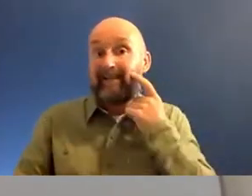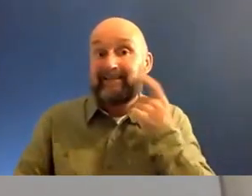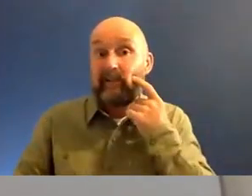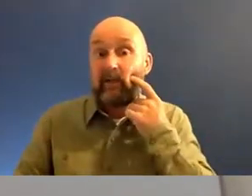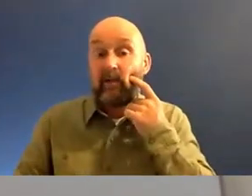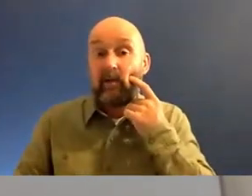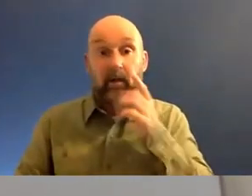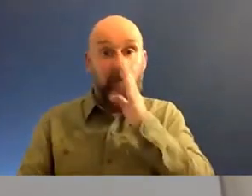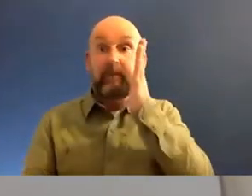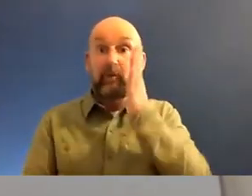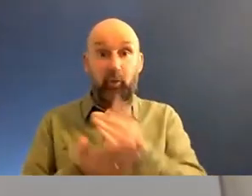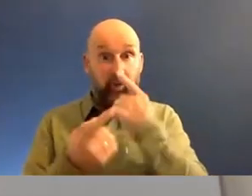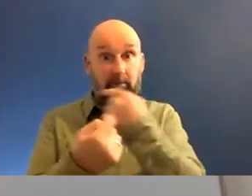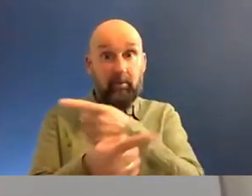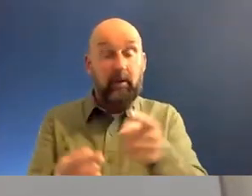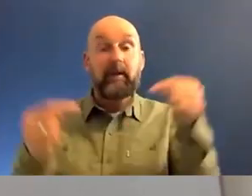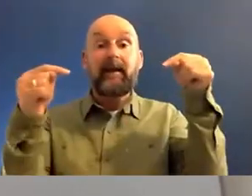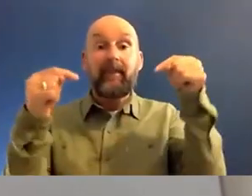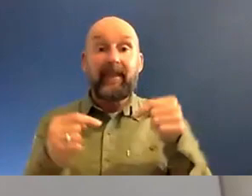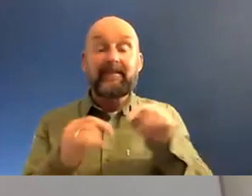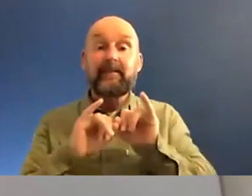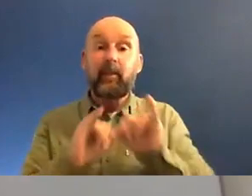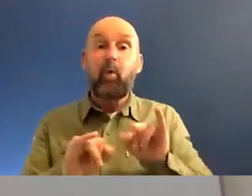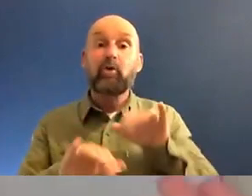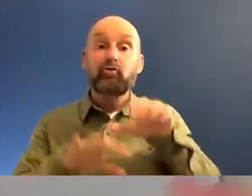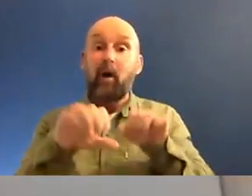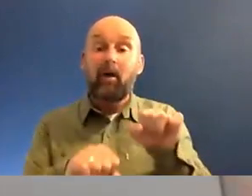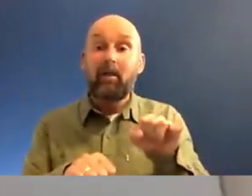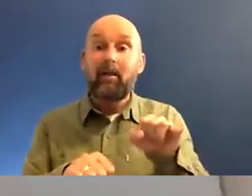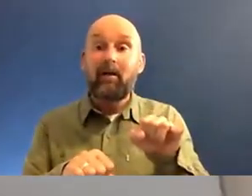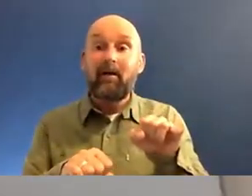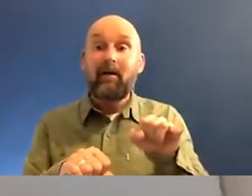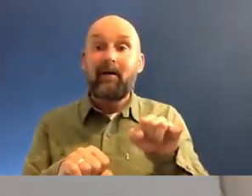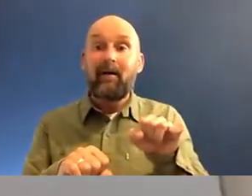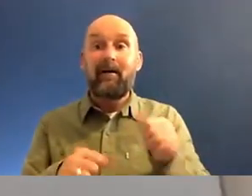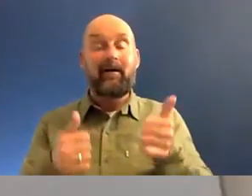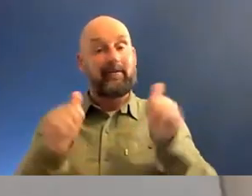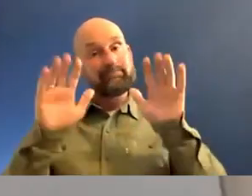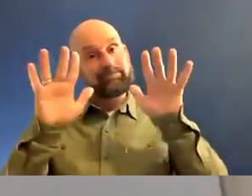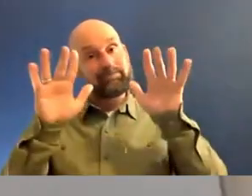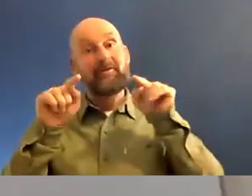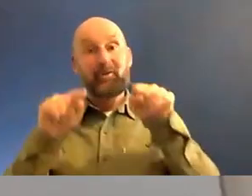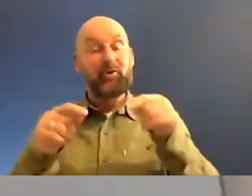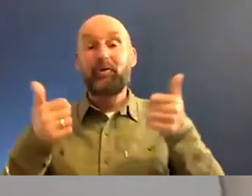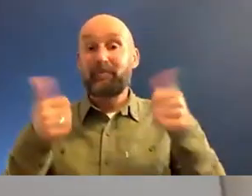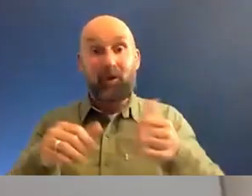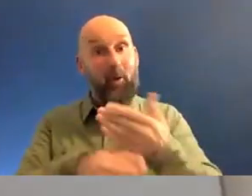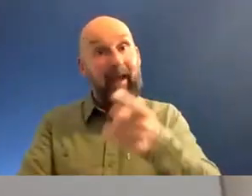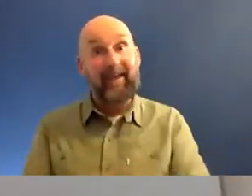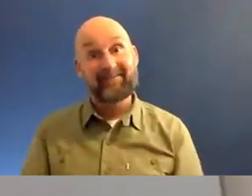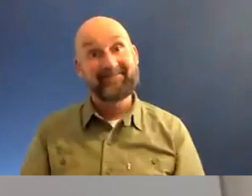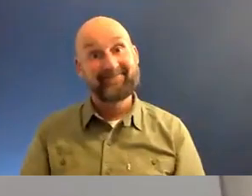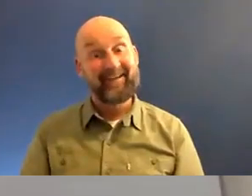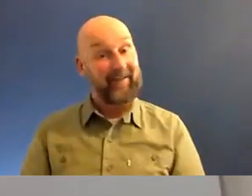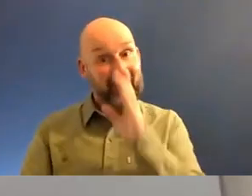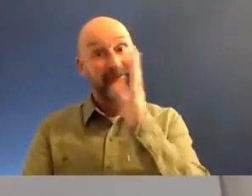the truth is guys, if this is the worst struggle you go through in your life, Alhamdulillah, like you have come out doing okay. That is